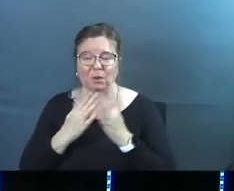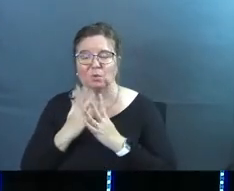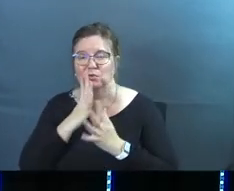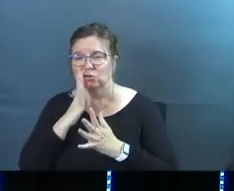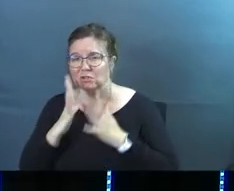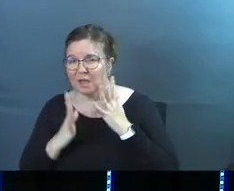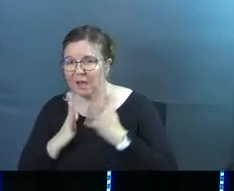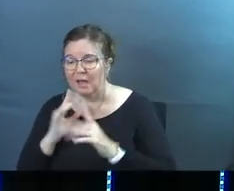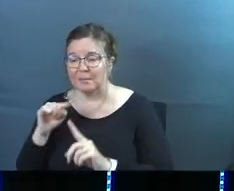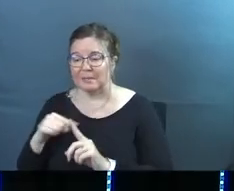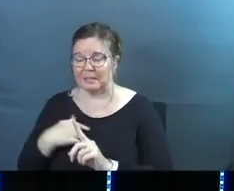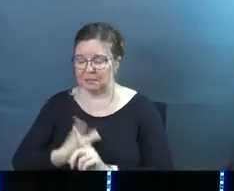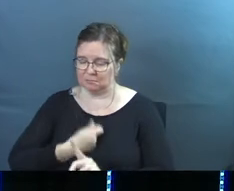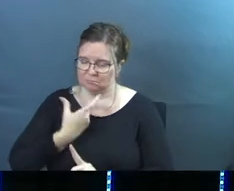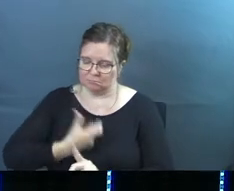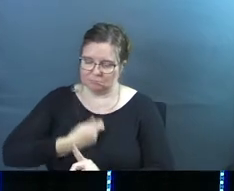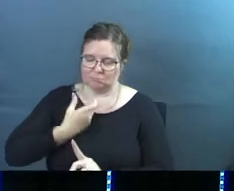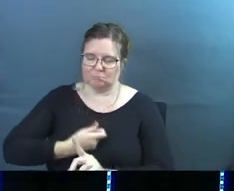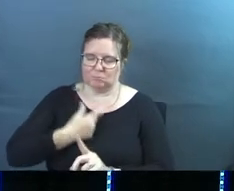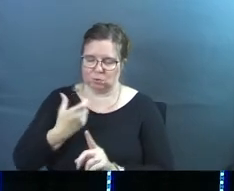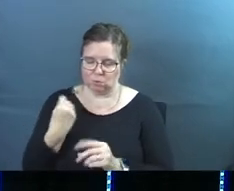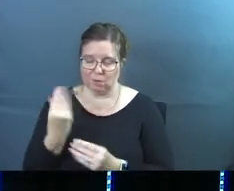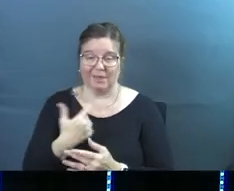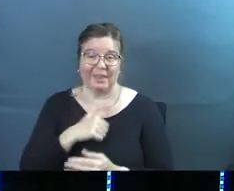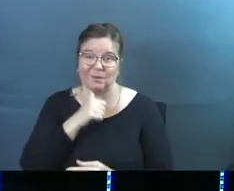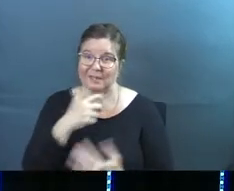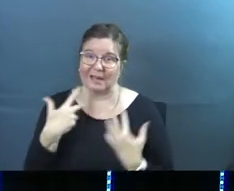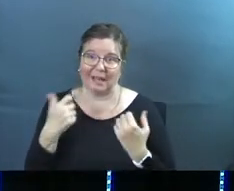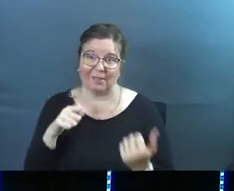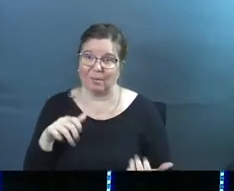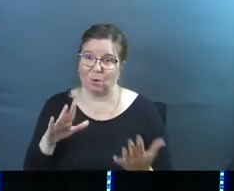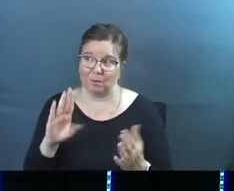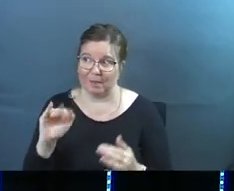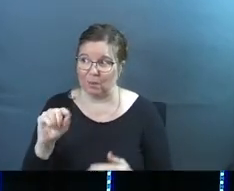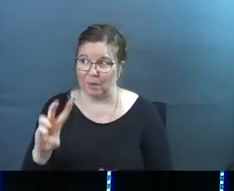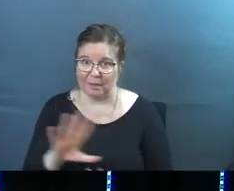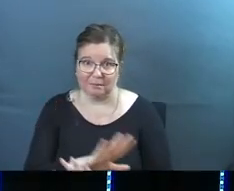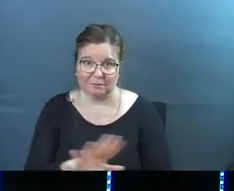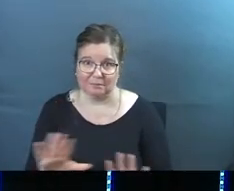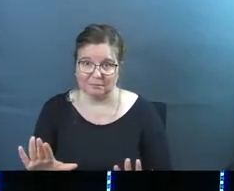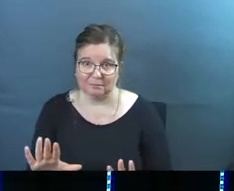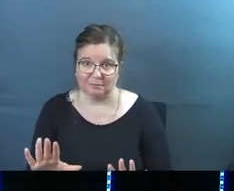through shame, he said all of this stuff to us. That was not a healthy approach, by the way.